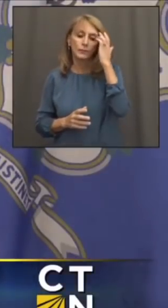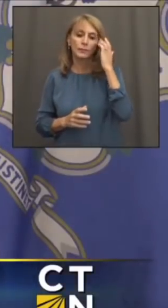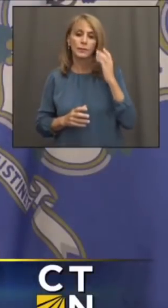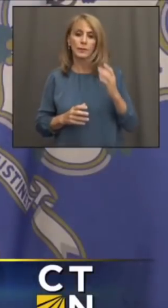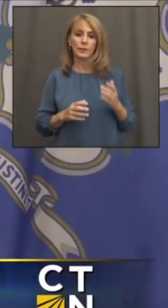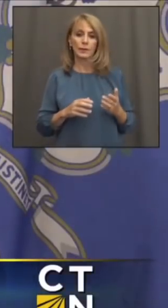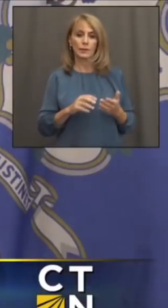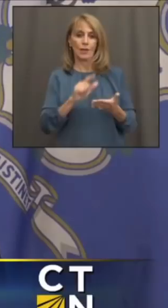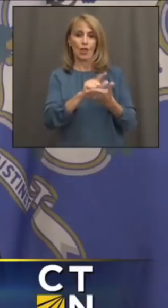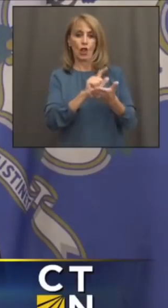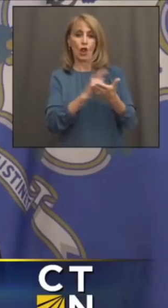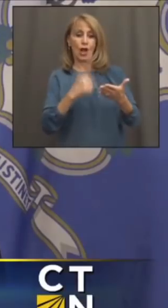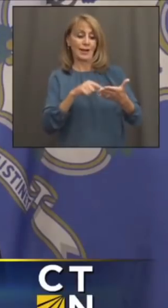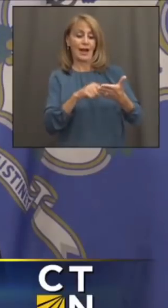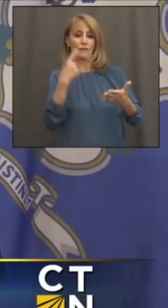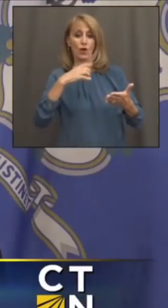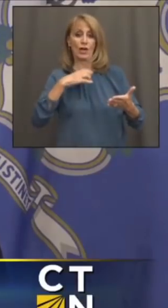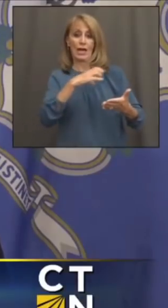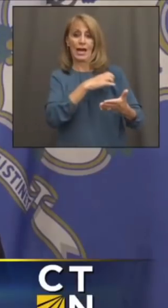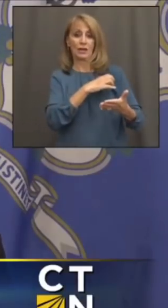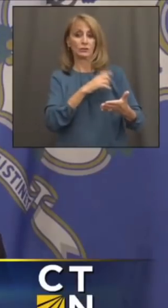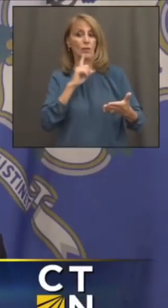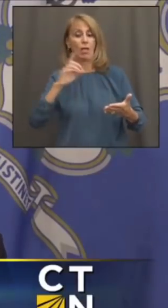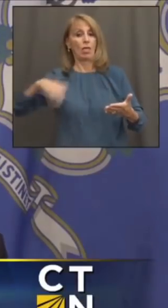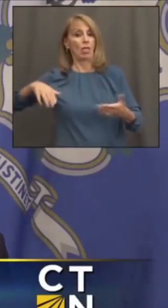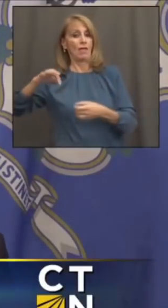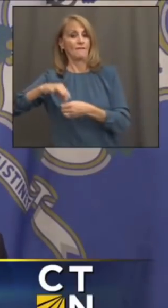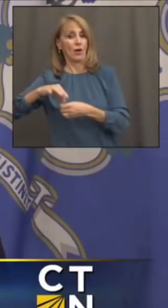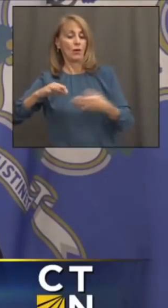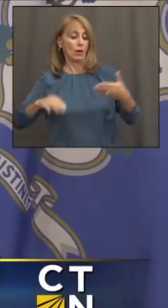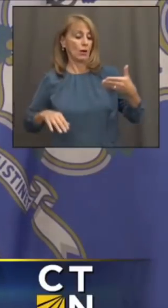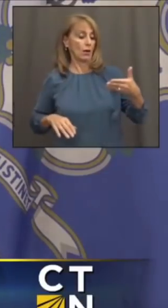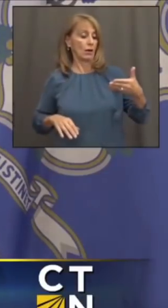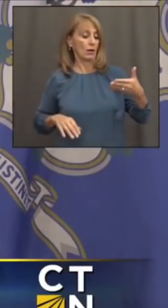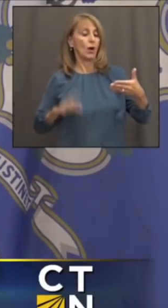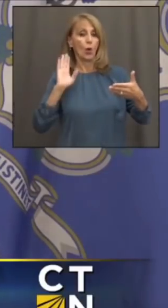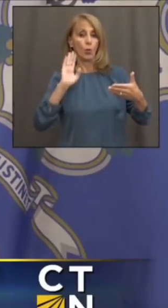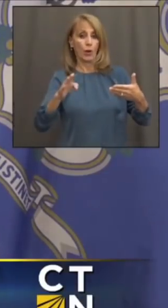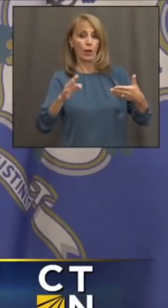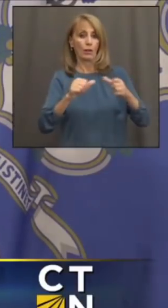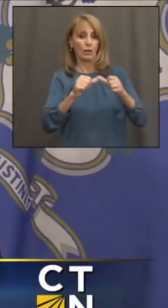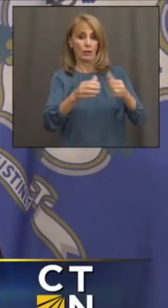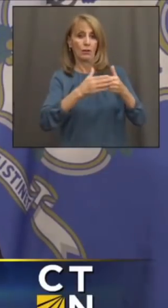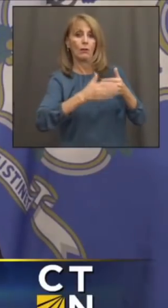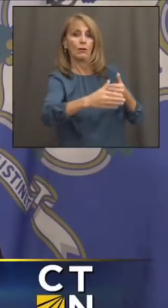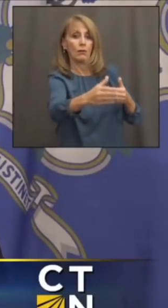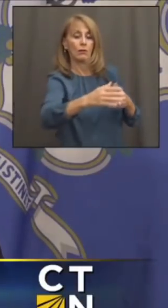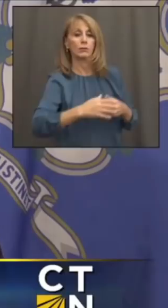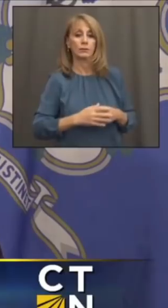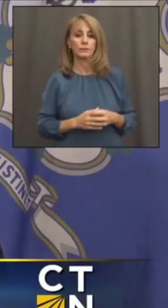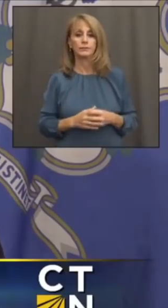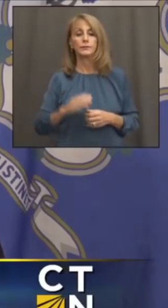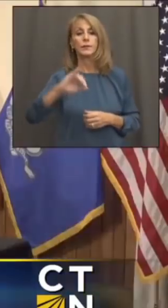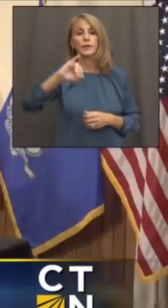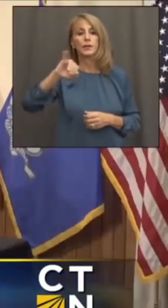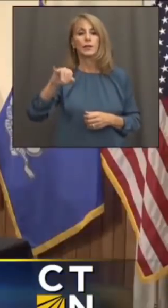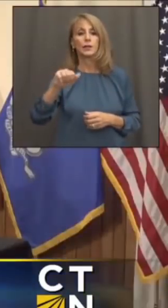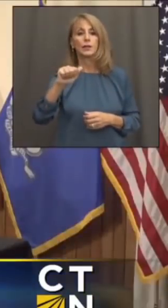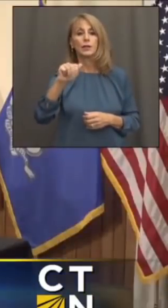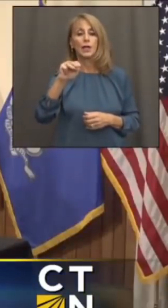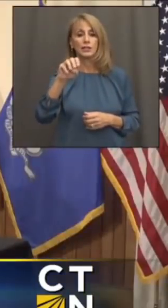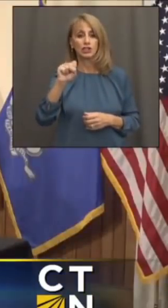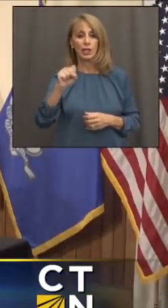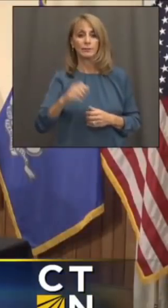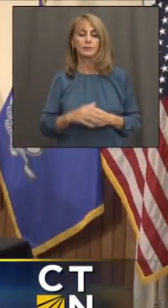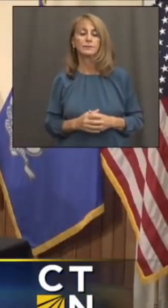bill sitting in front of Congress, which they have not yet voted on, would make this permanent. But, James, you know more than that. Thank you.